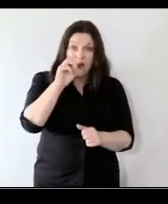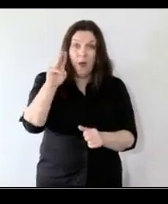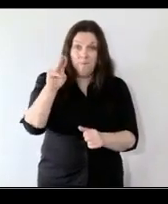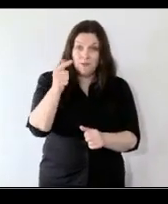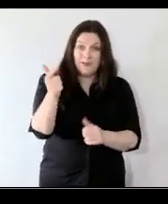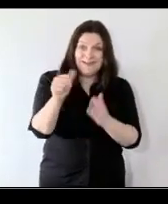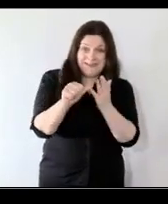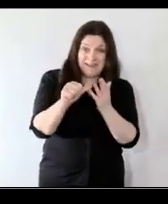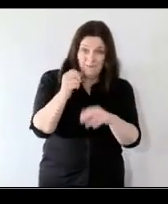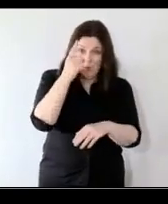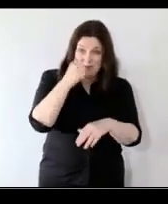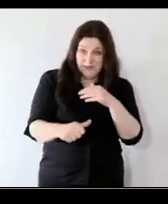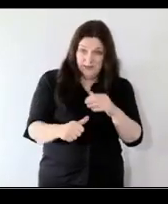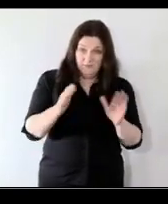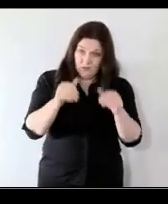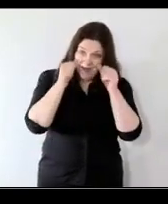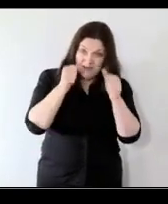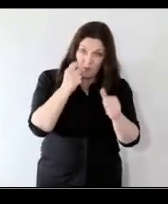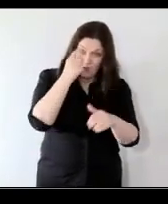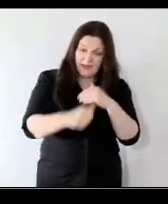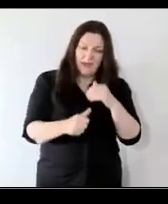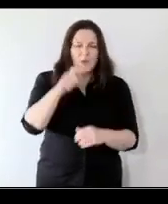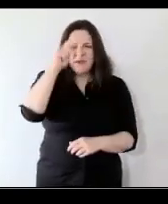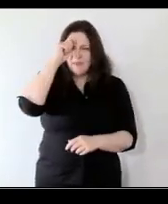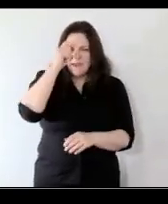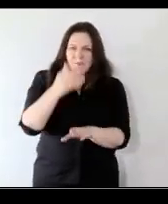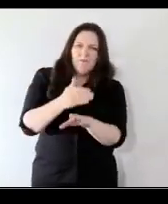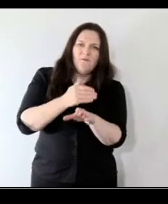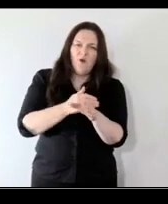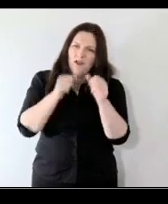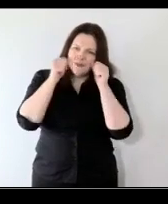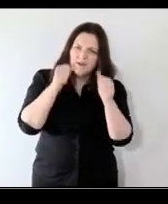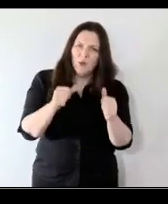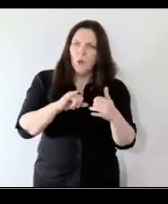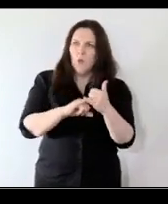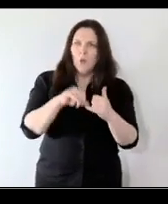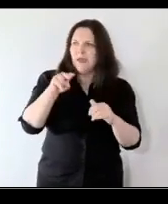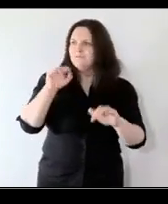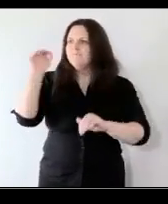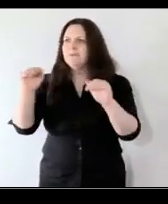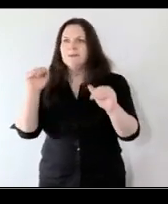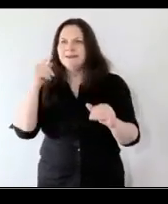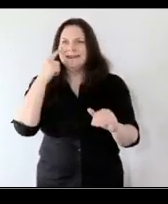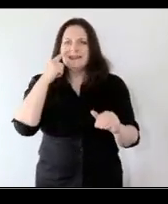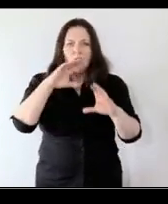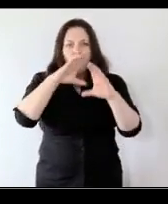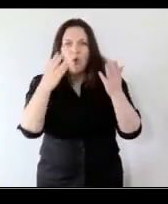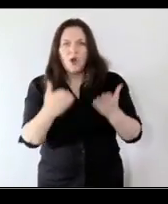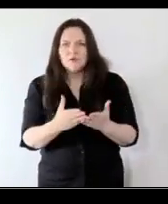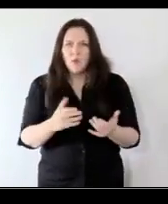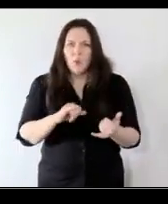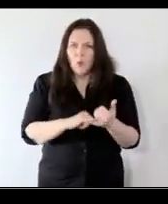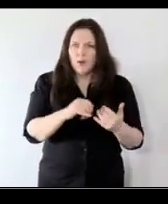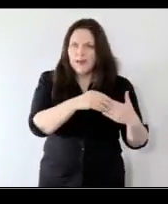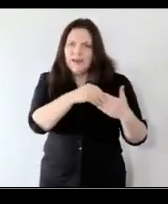at cop 26 and was thinking before i went about who we can look to within the world for